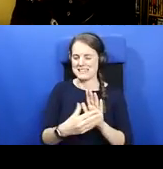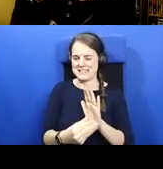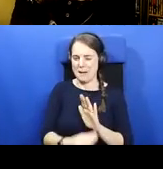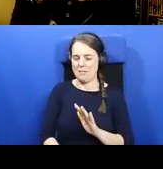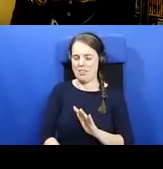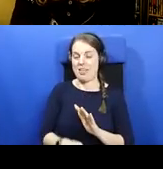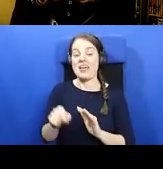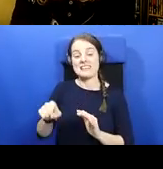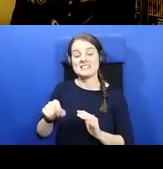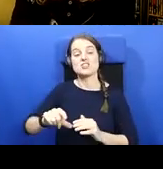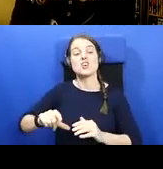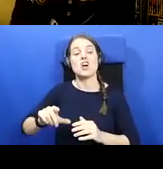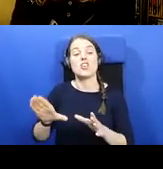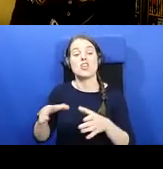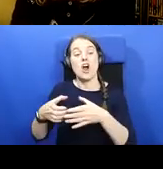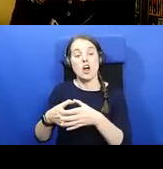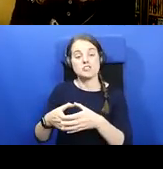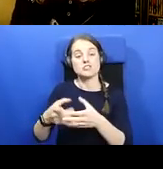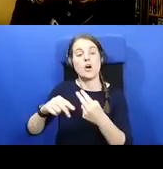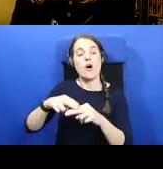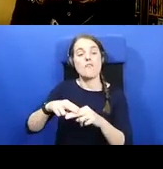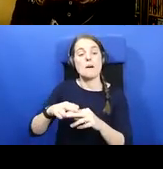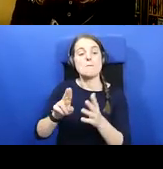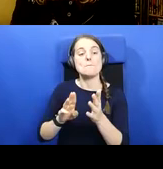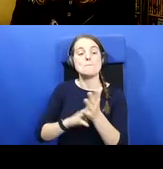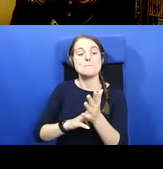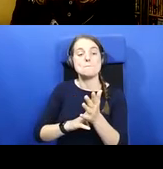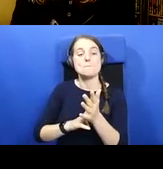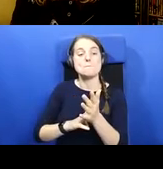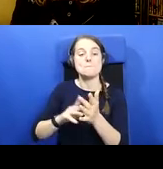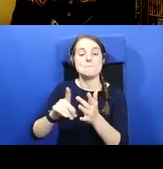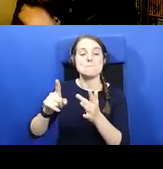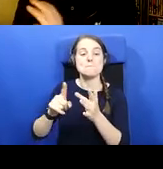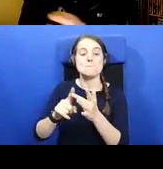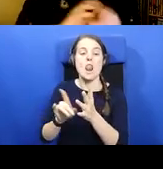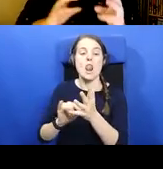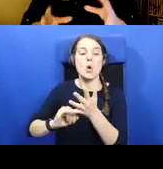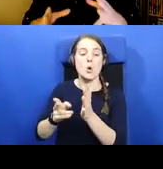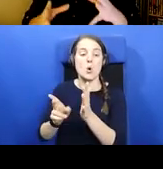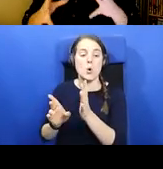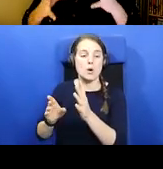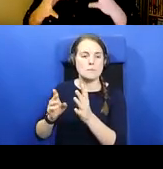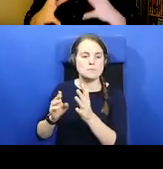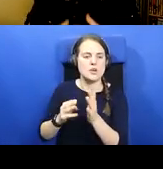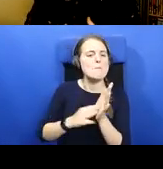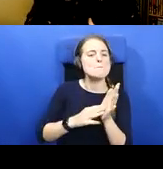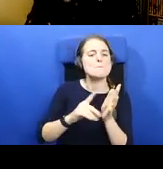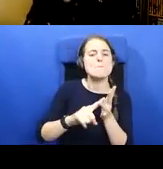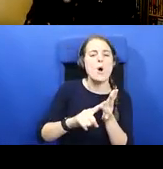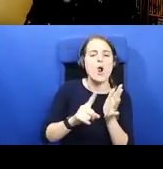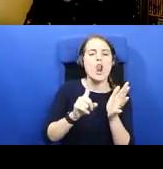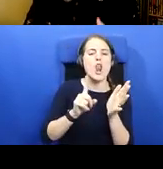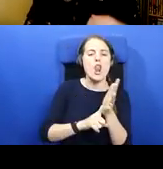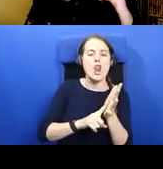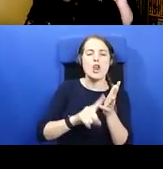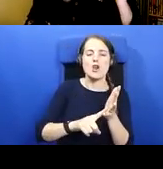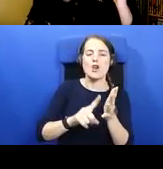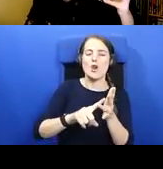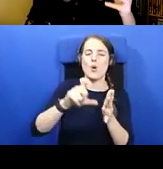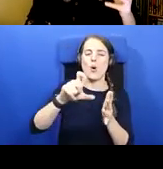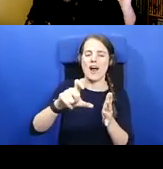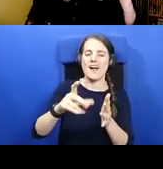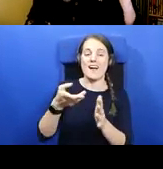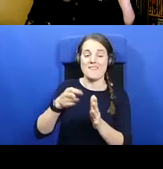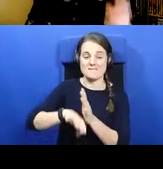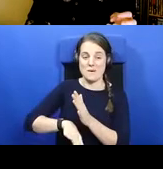of Maluug in Lismore. And, you know, he's a very important saint. So he's